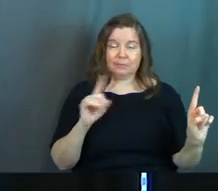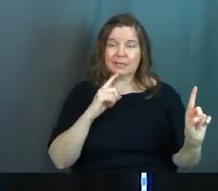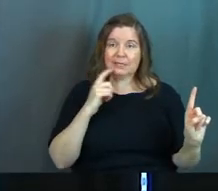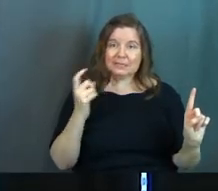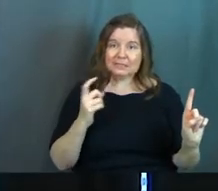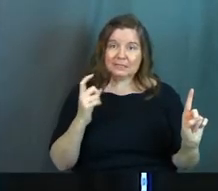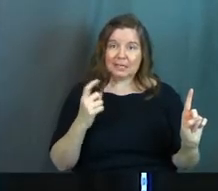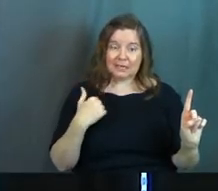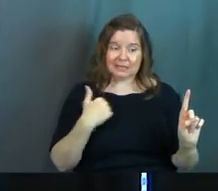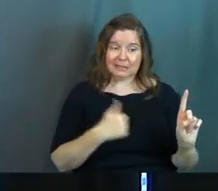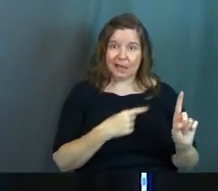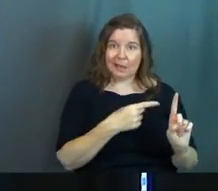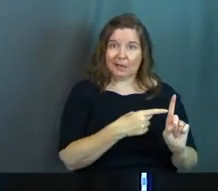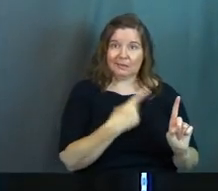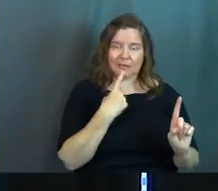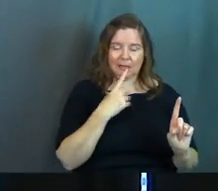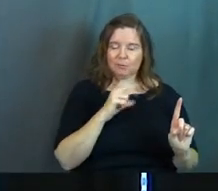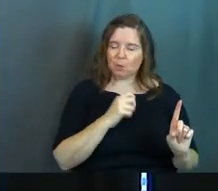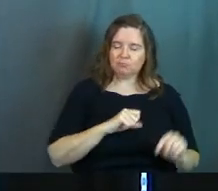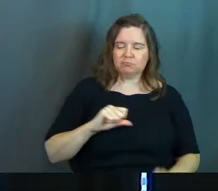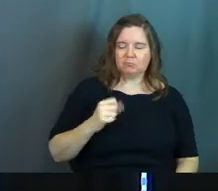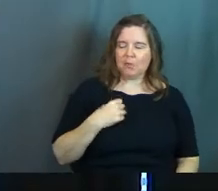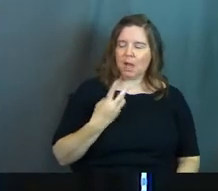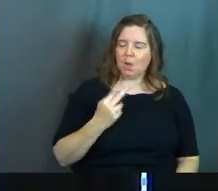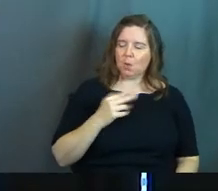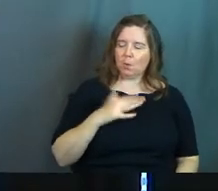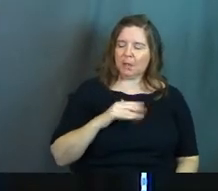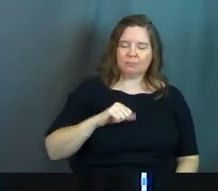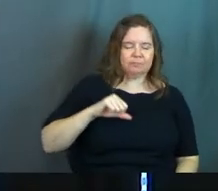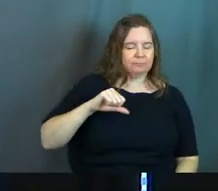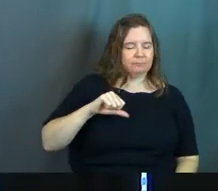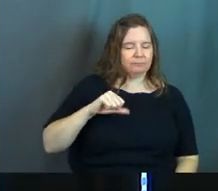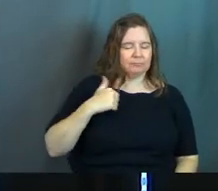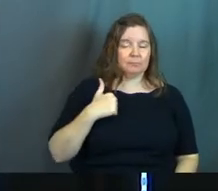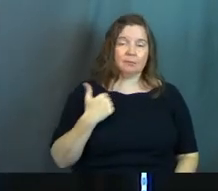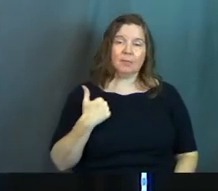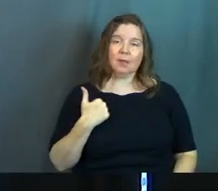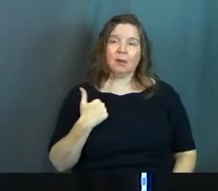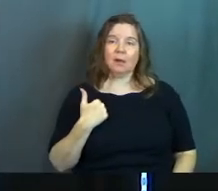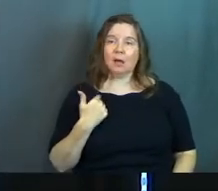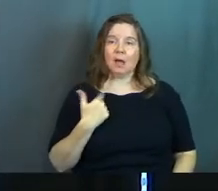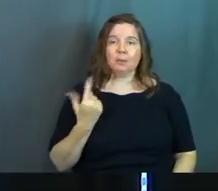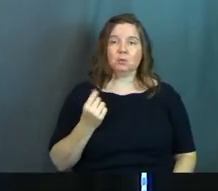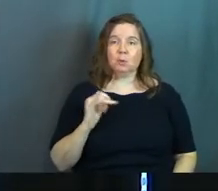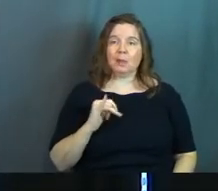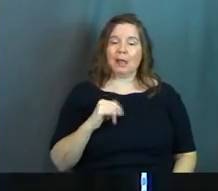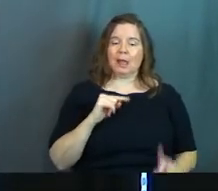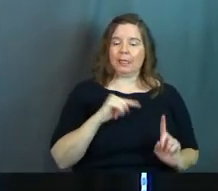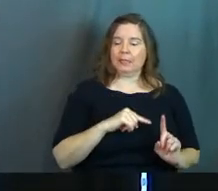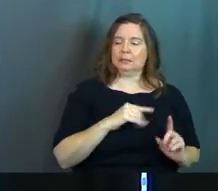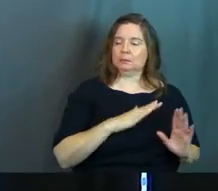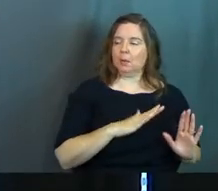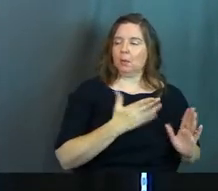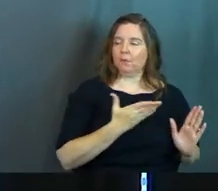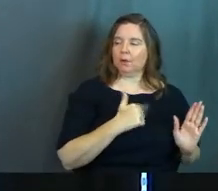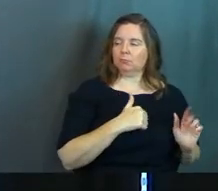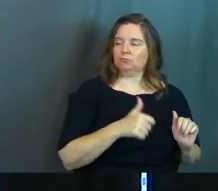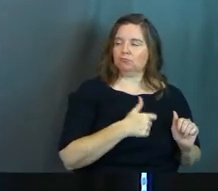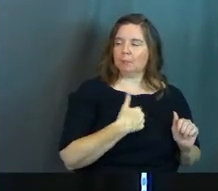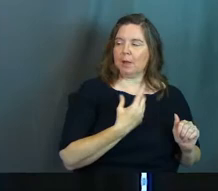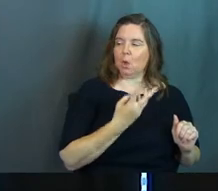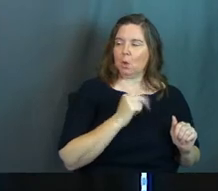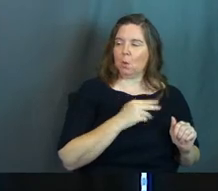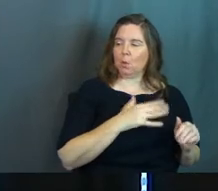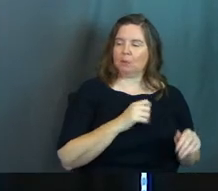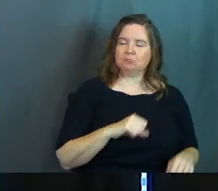Sin is us saying, no, I'll do it my own way. I've got, I'm going to do it like this over here. Walk